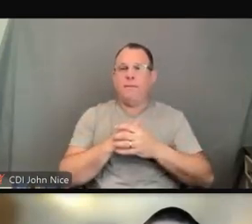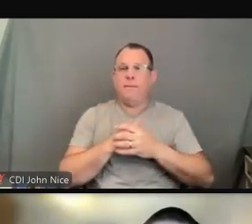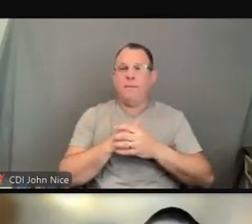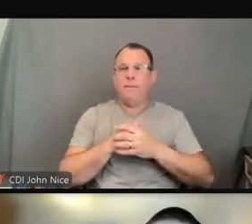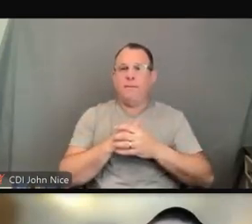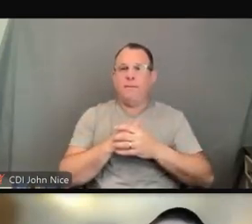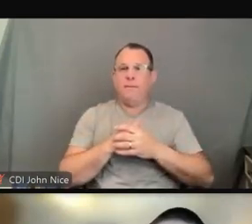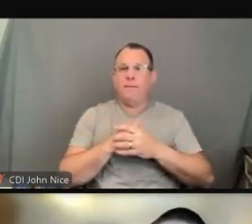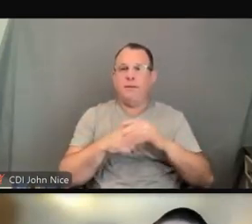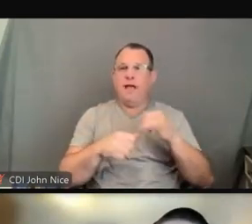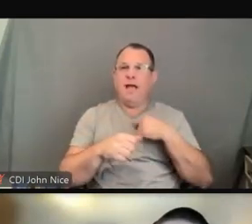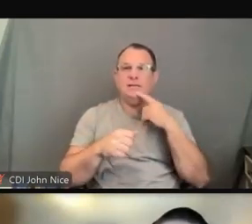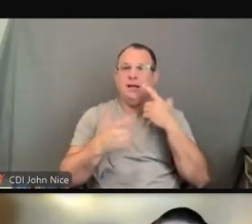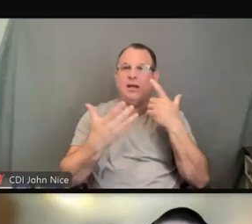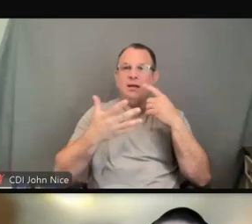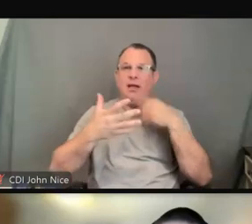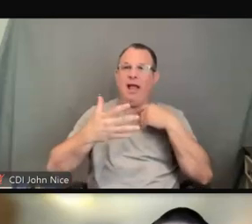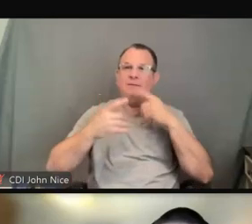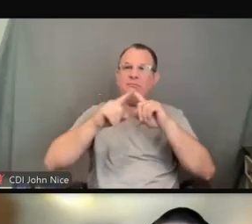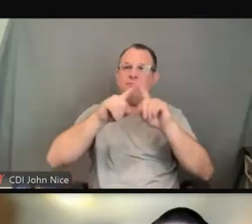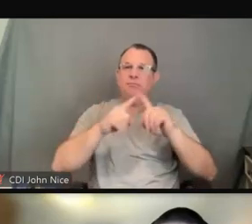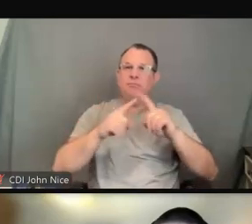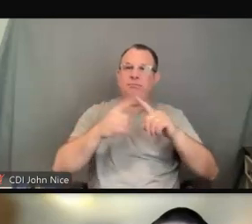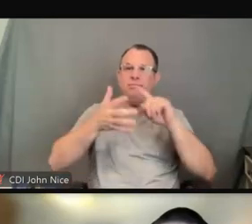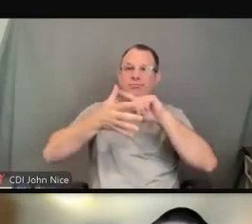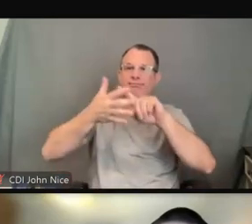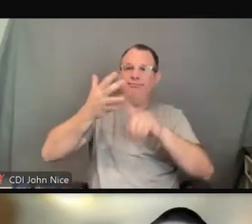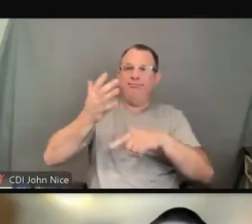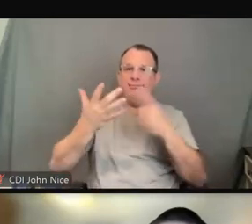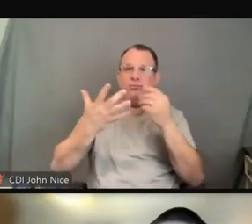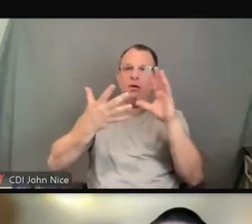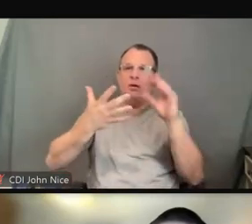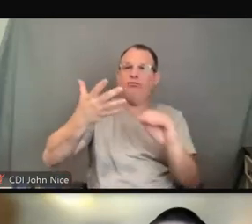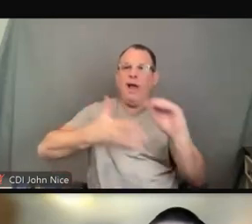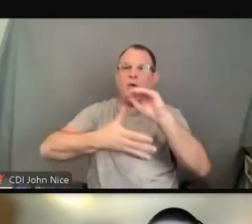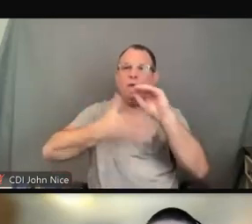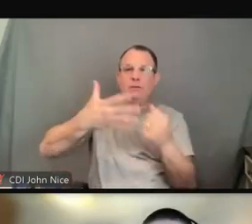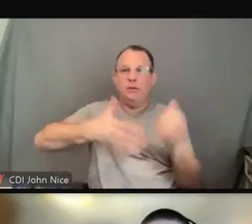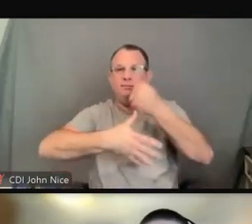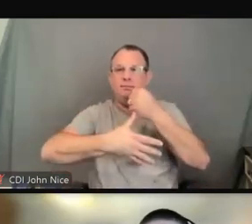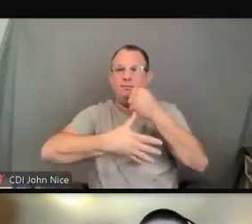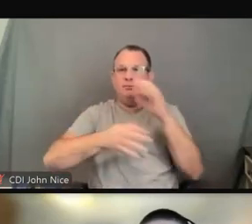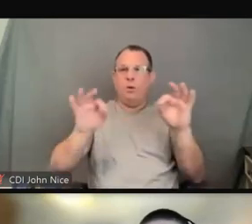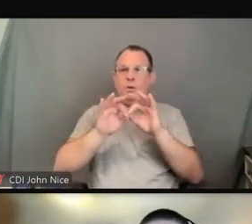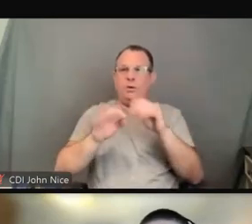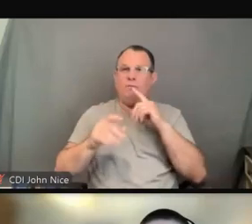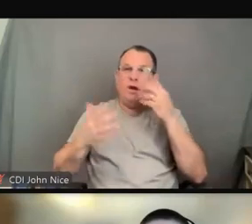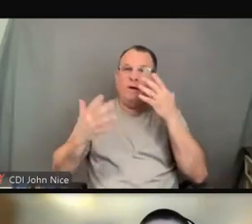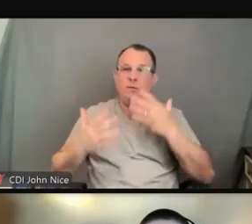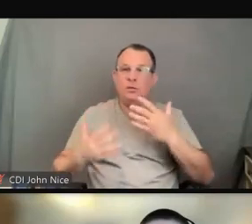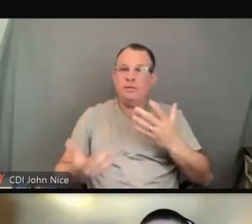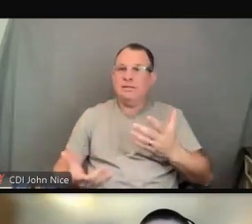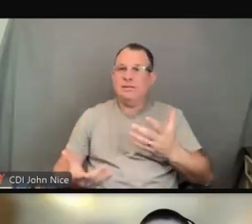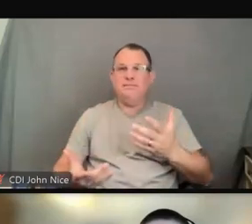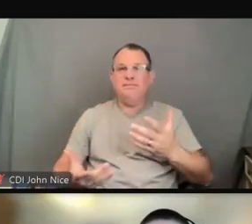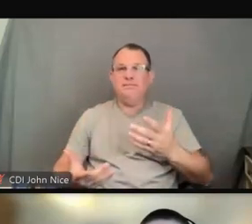are for the agency at that particular time as well. So, unfortunately, it can be